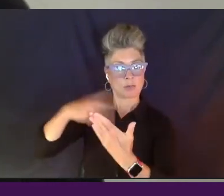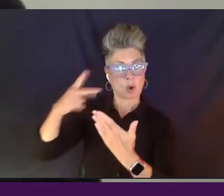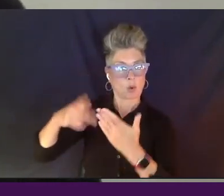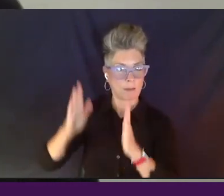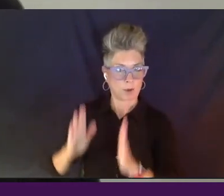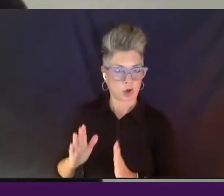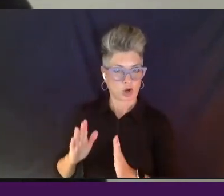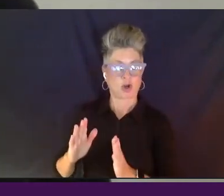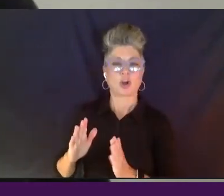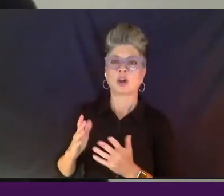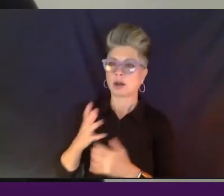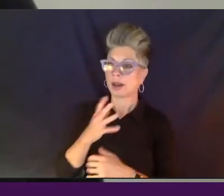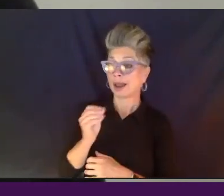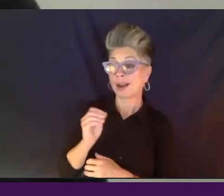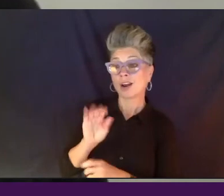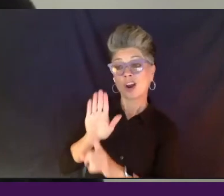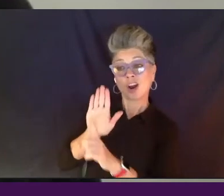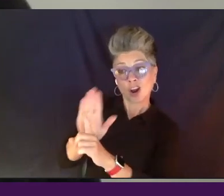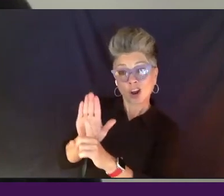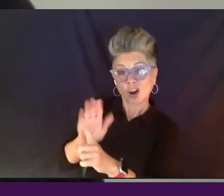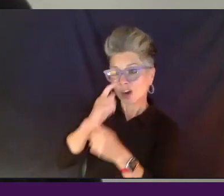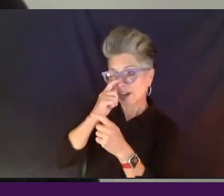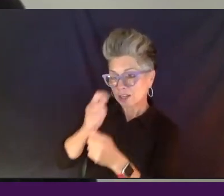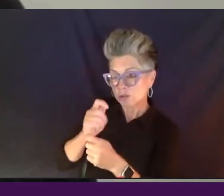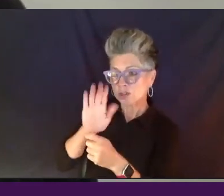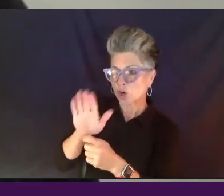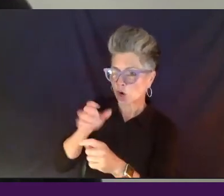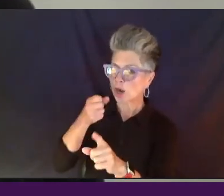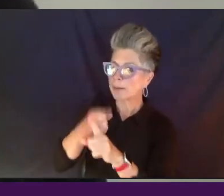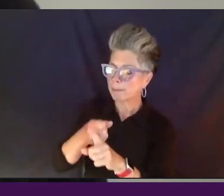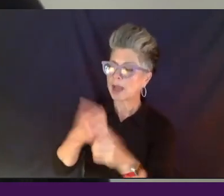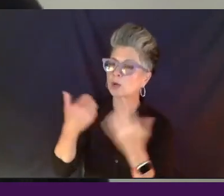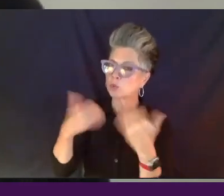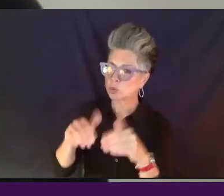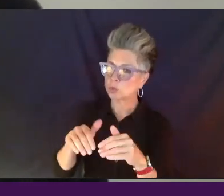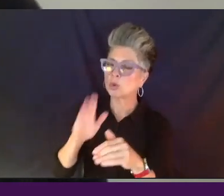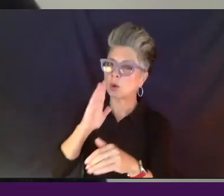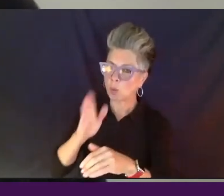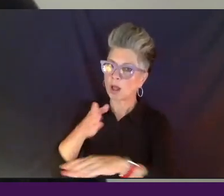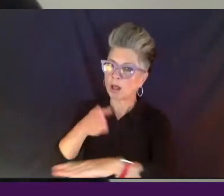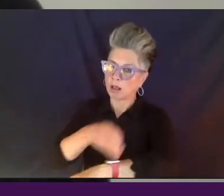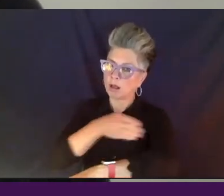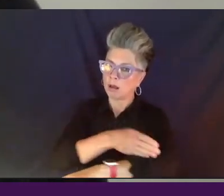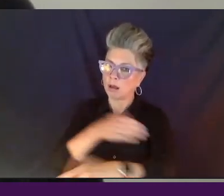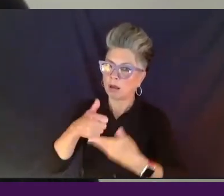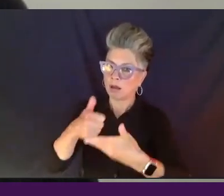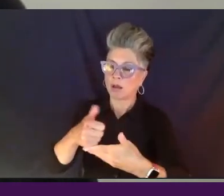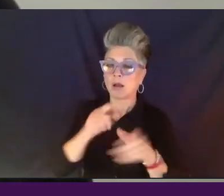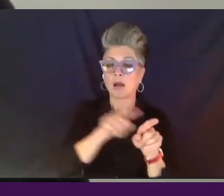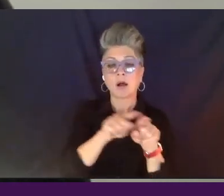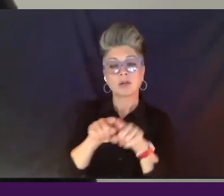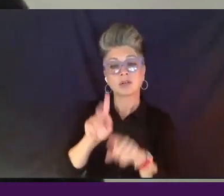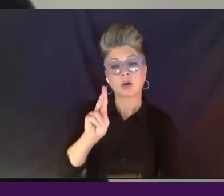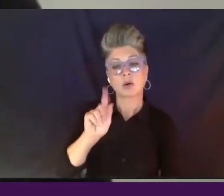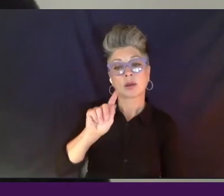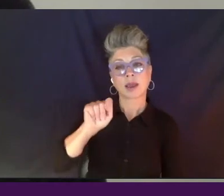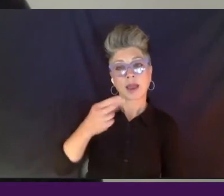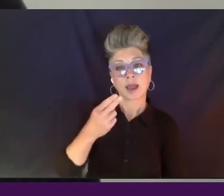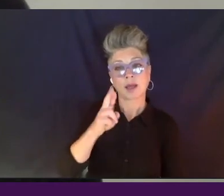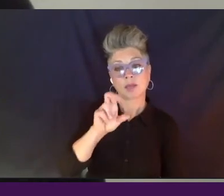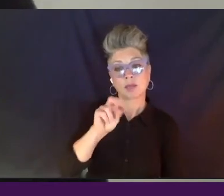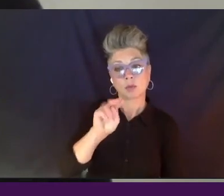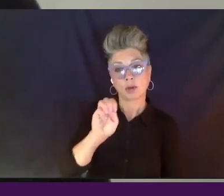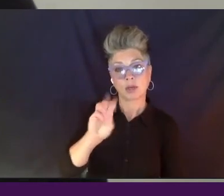think her interests and impact will be felt over the next few years. And also, also Catherine Washington, who's long been at